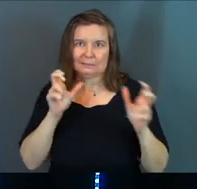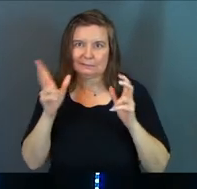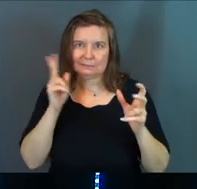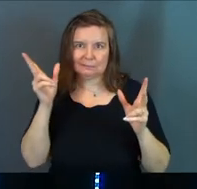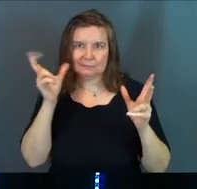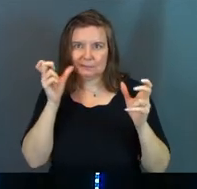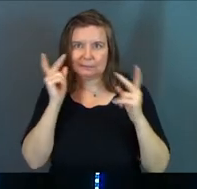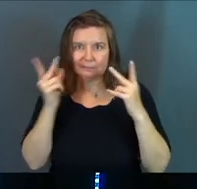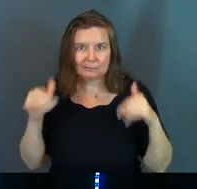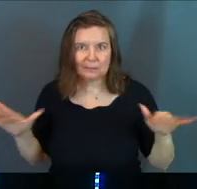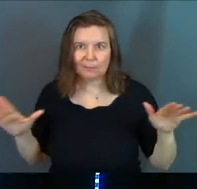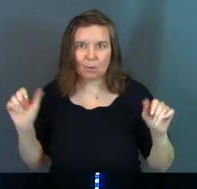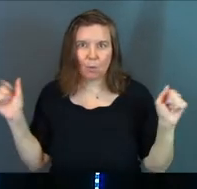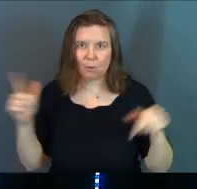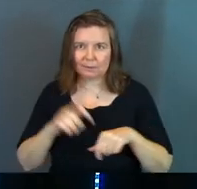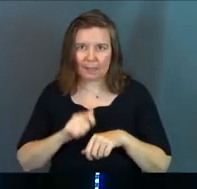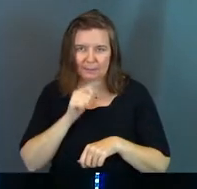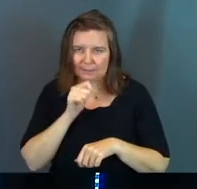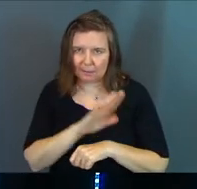demons, okay? Like, it's just not.